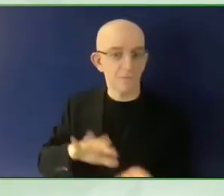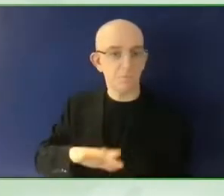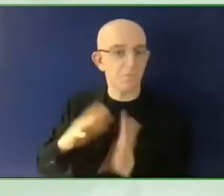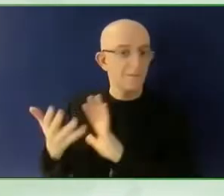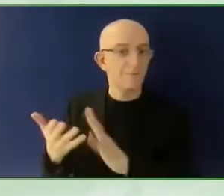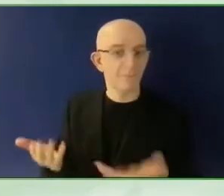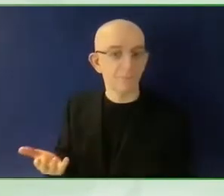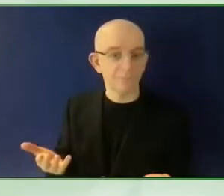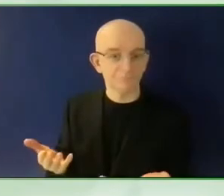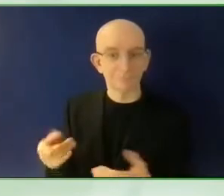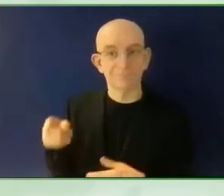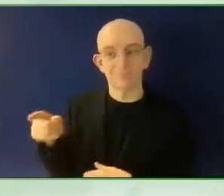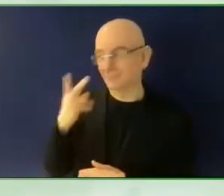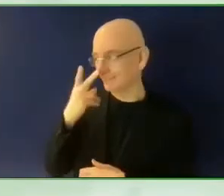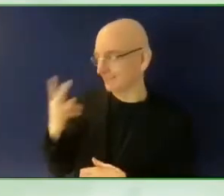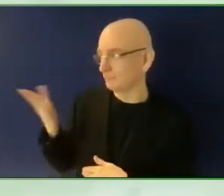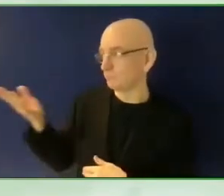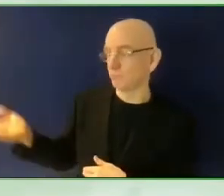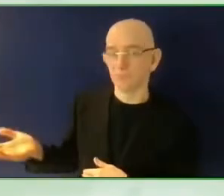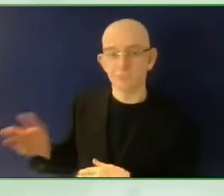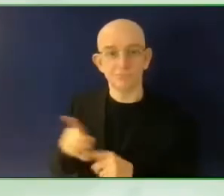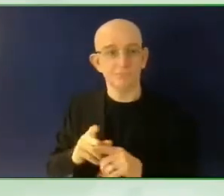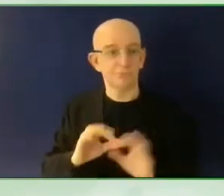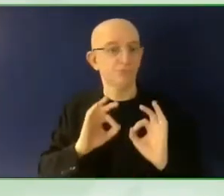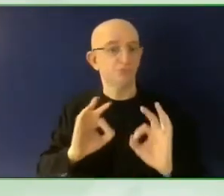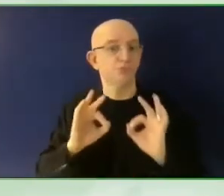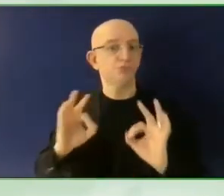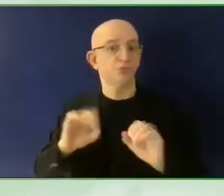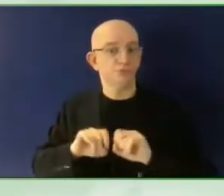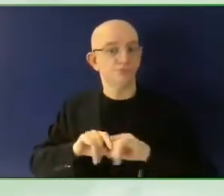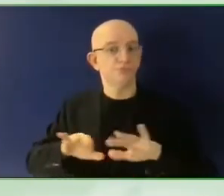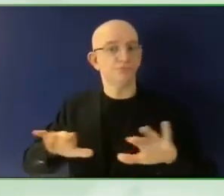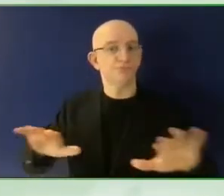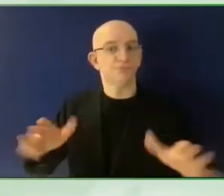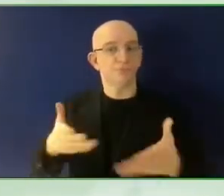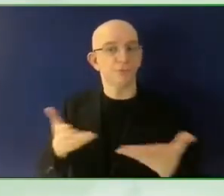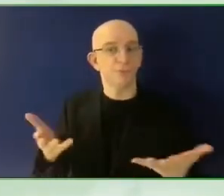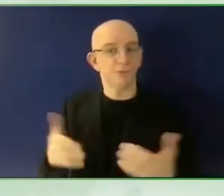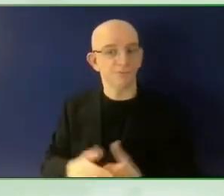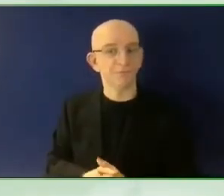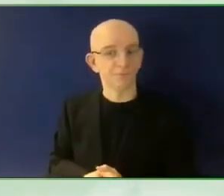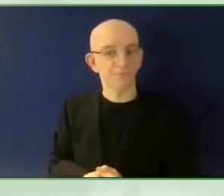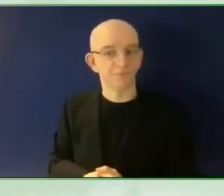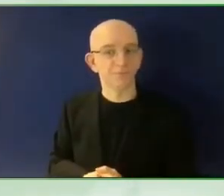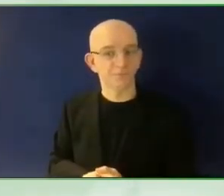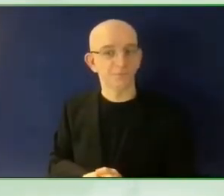So it's funded by those relationships to your partners. And that's why it will always be free of charge.